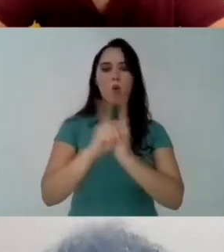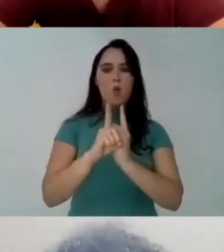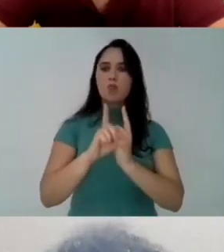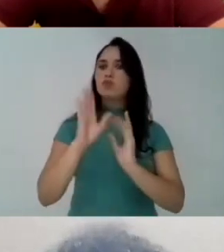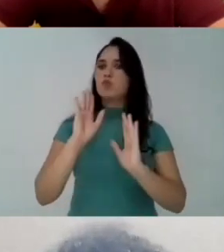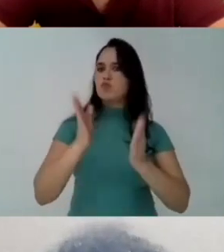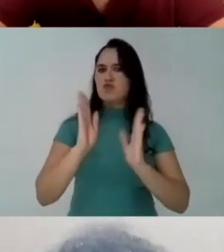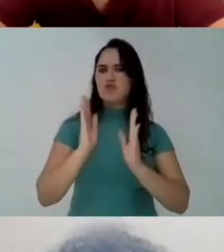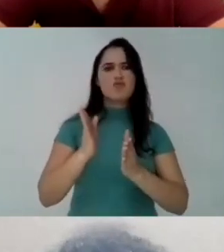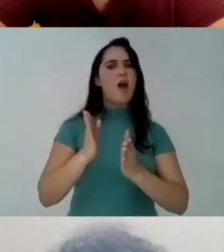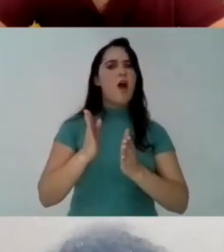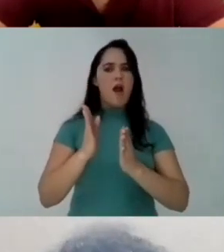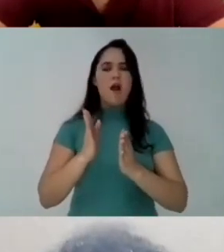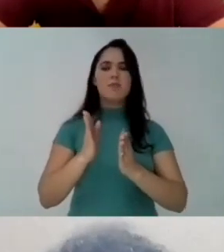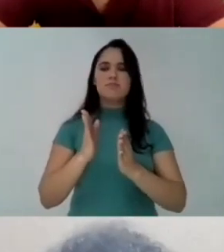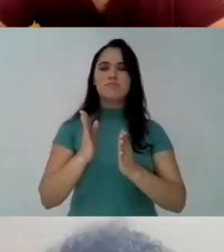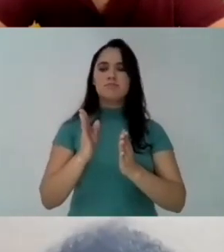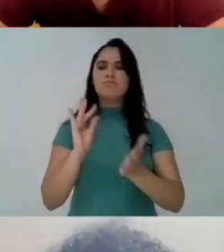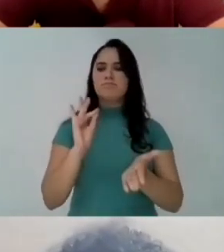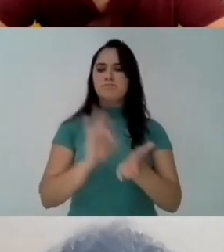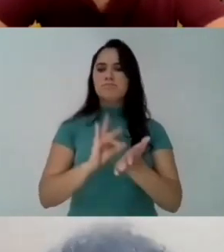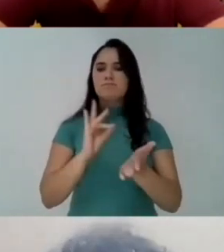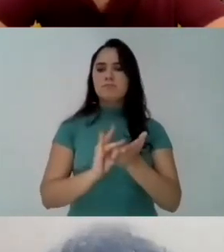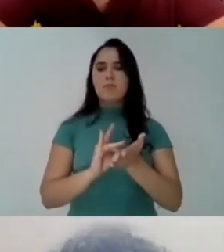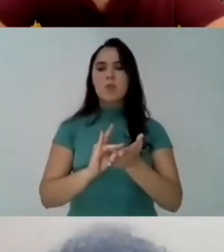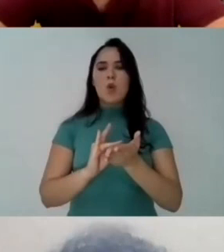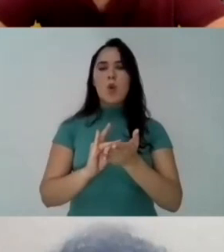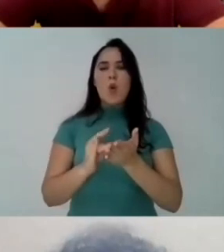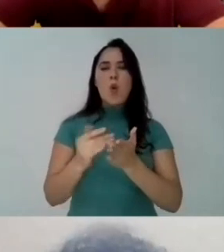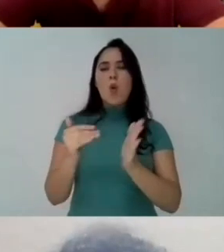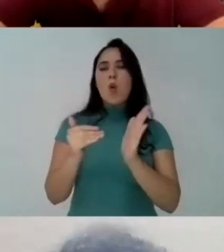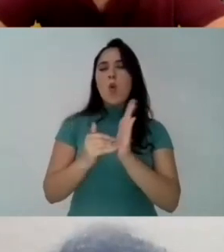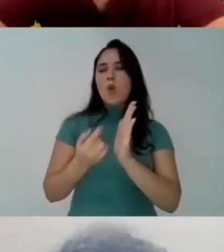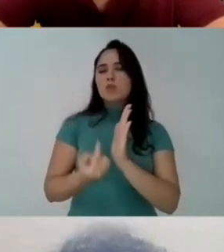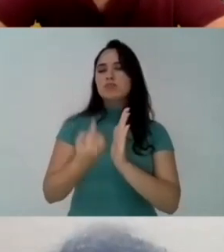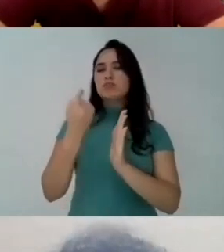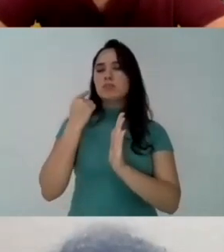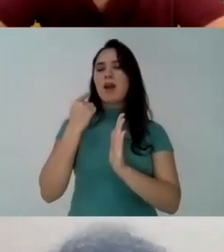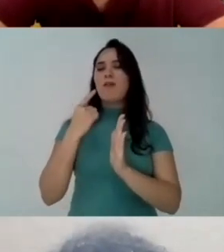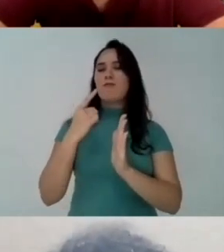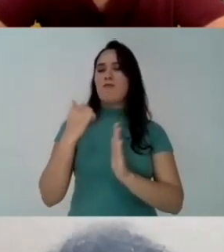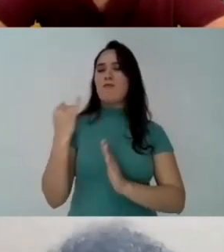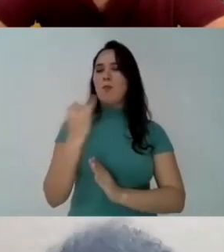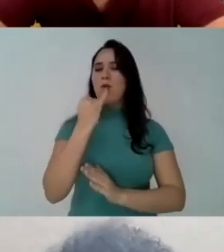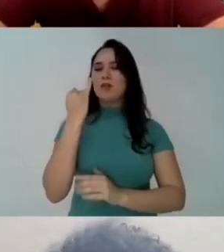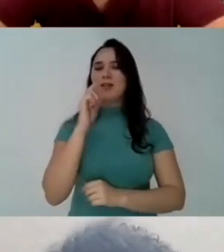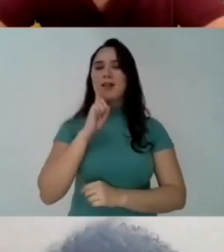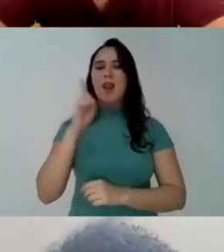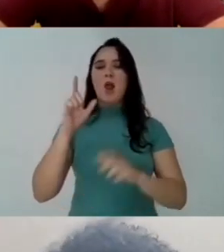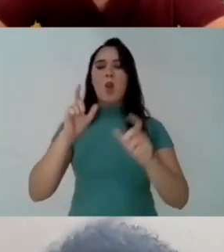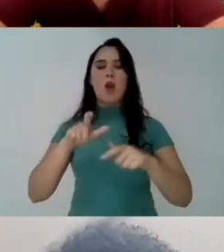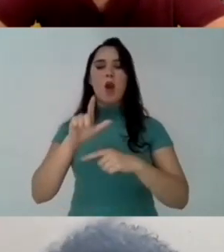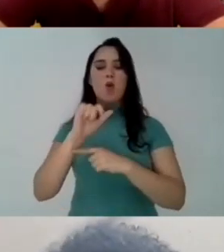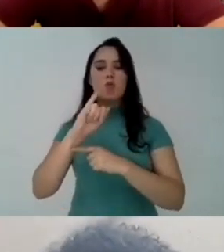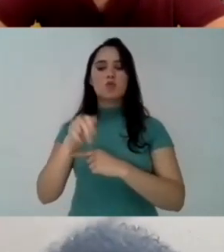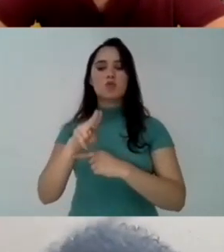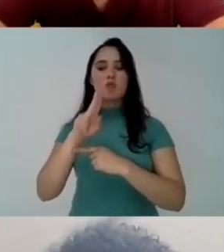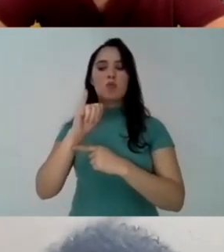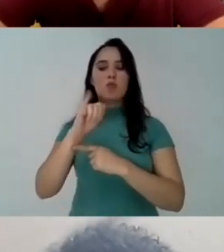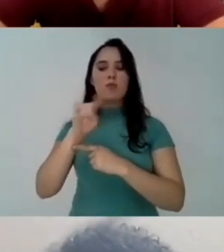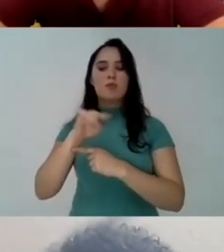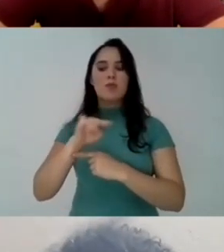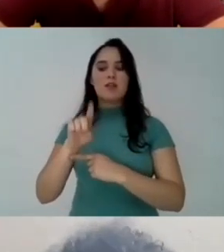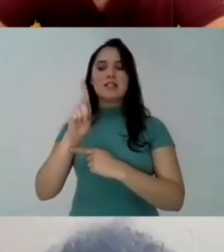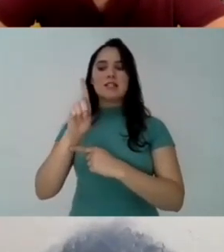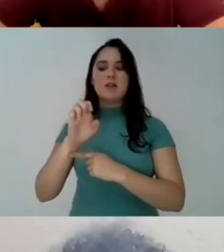the fight, for the quotas At the university we have been always inserted in this fight And I would say as